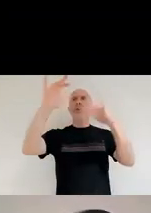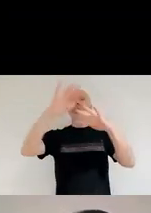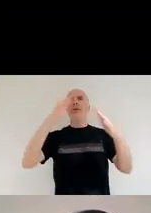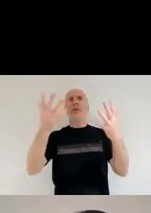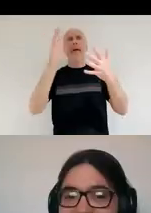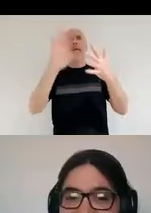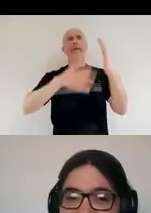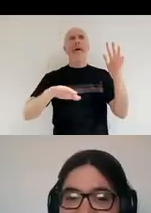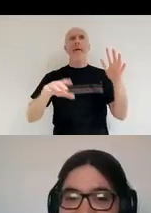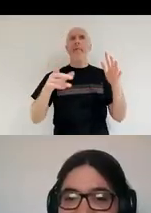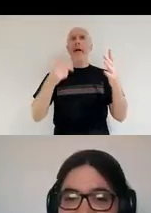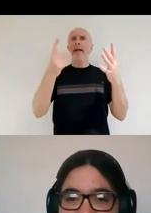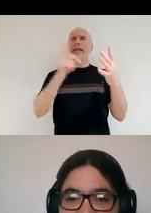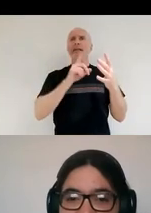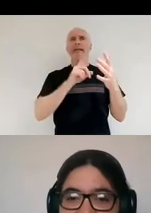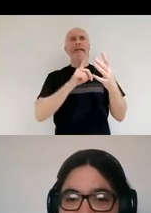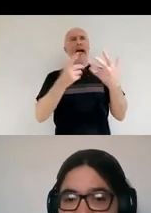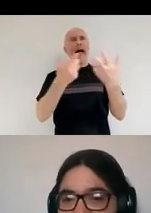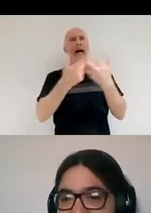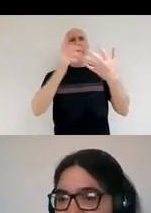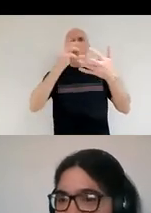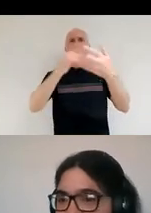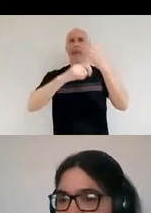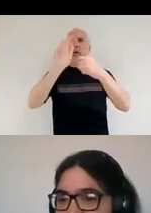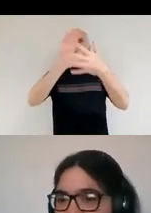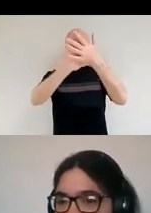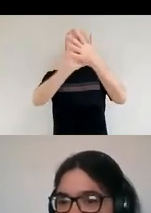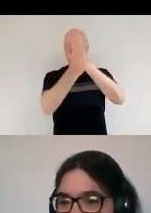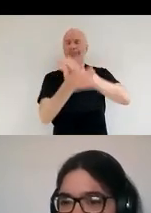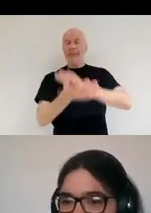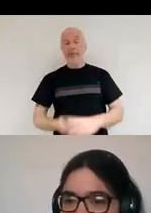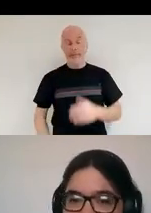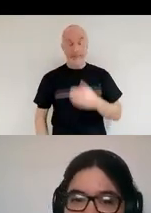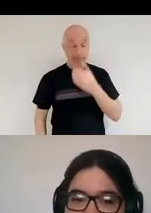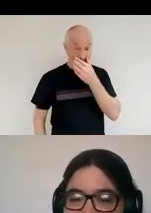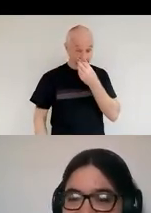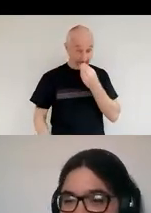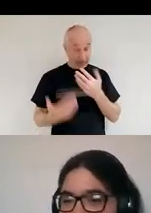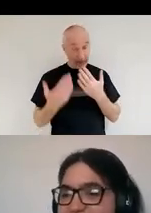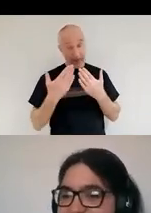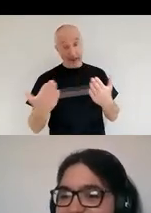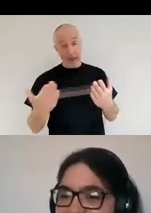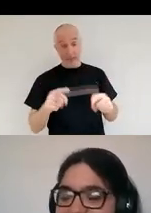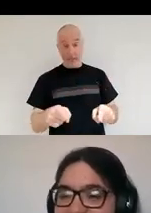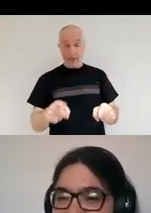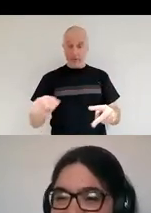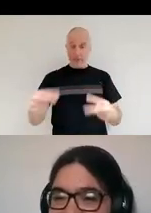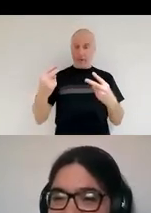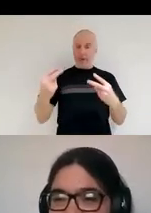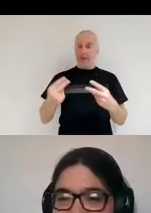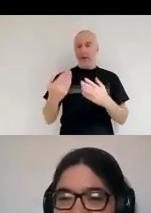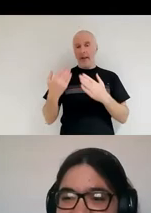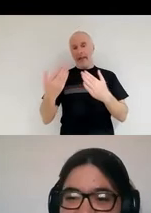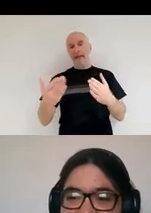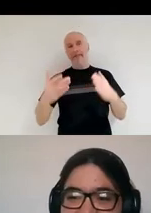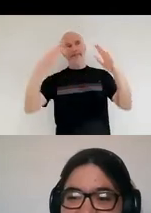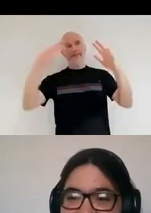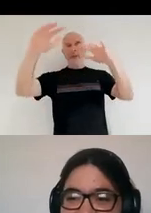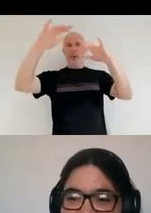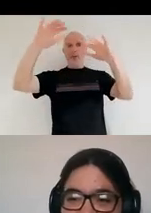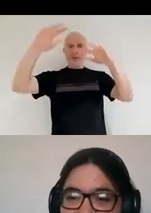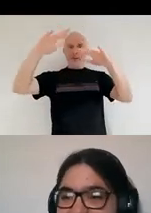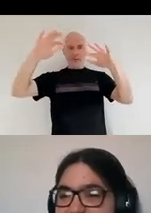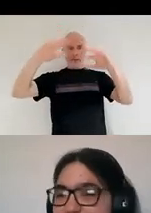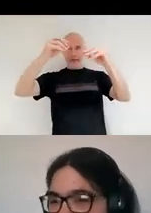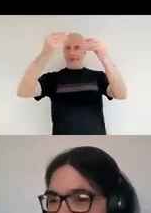Okay, and that's it from me. Thank everybody for attending. And let's thank the dust that made